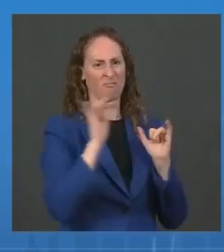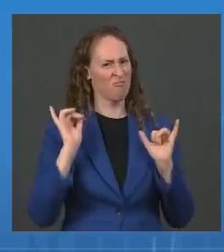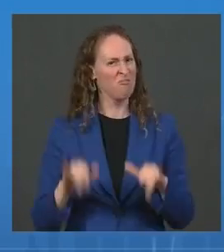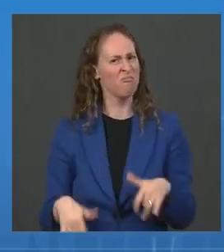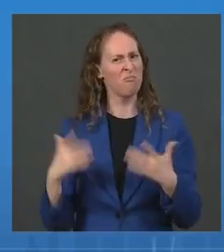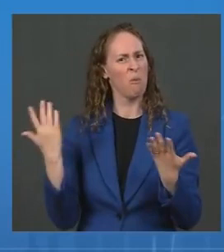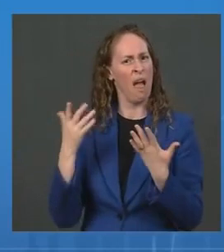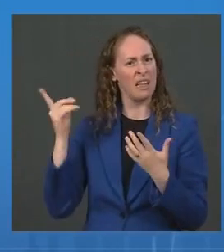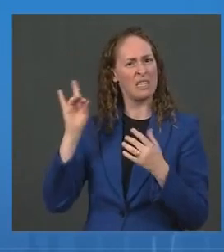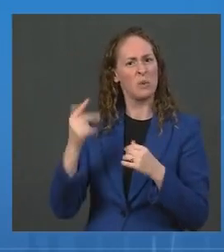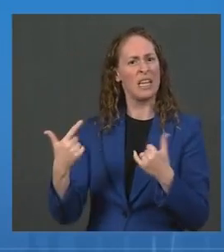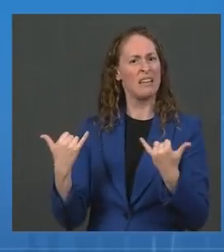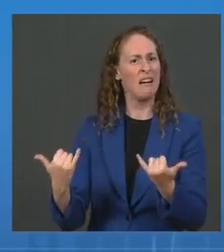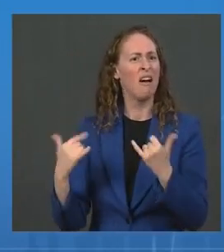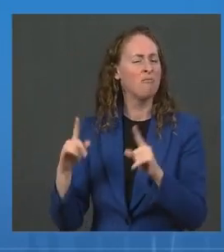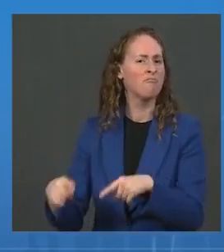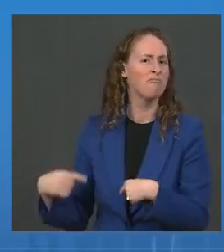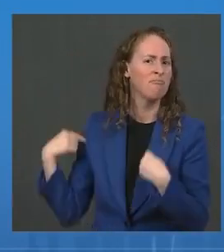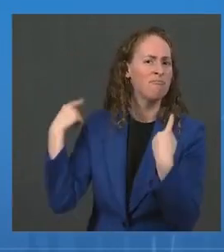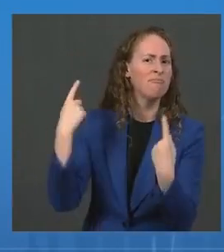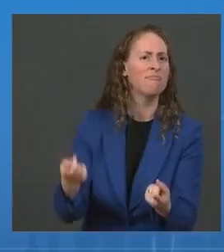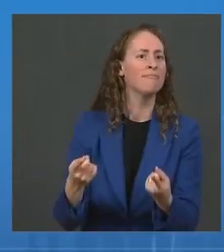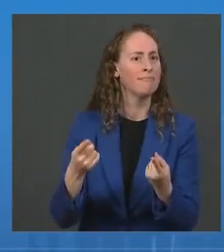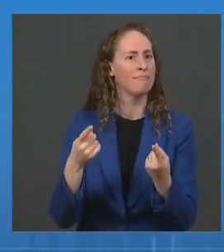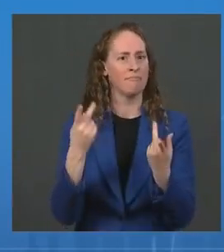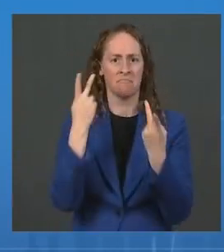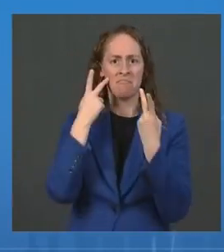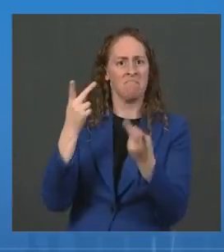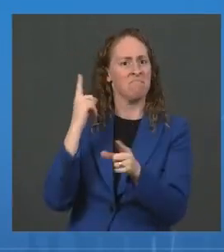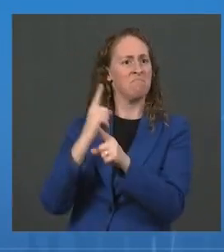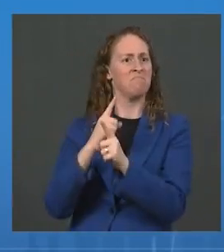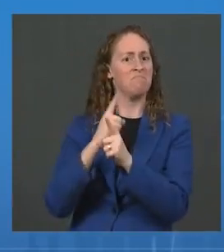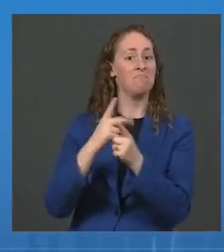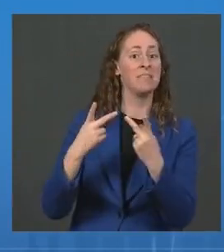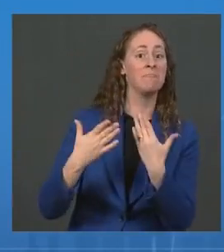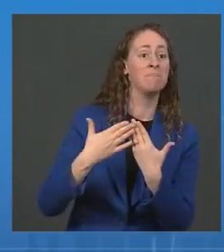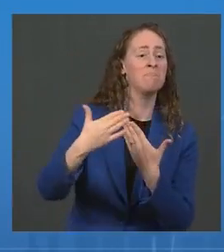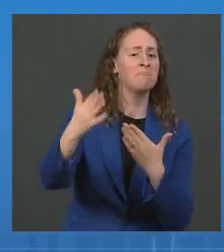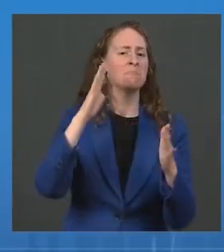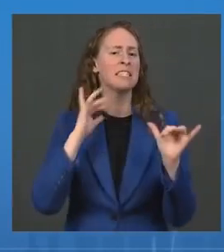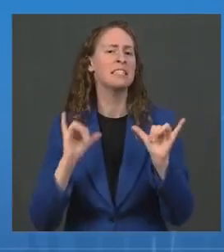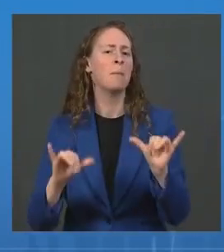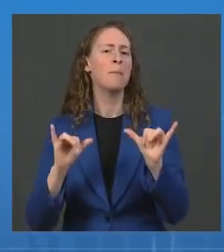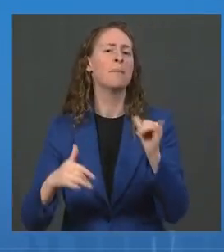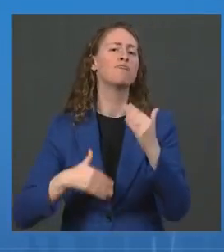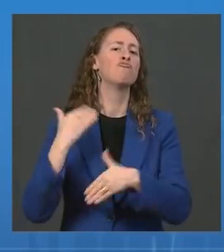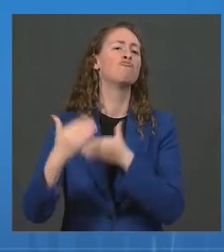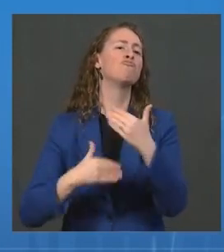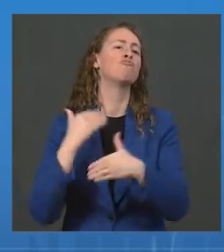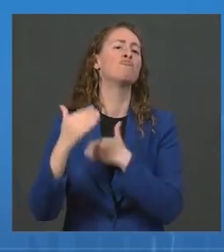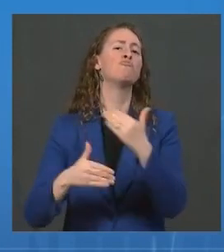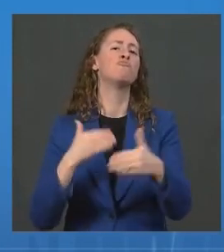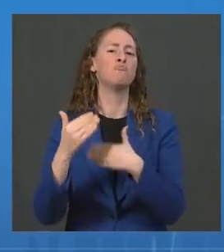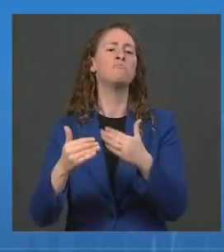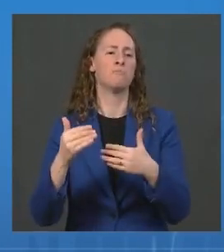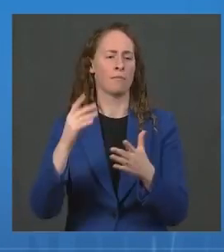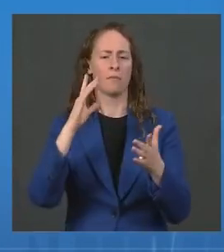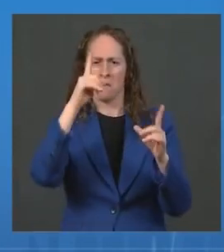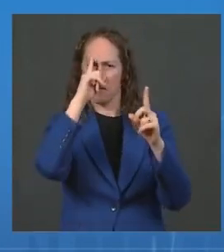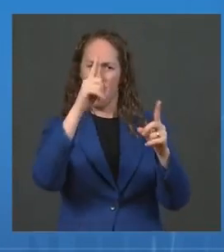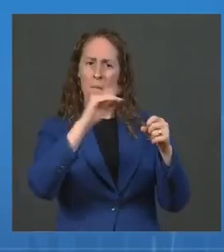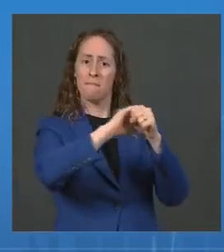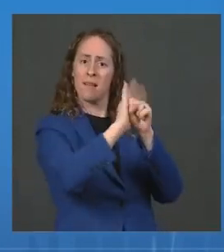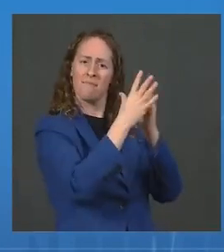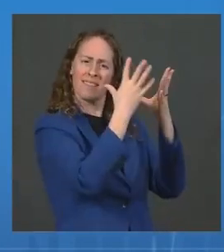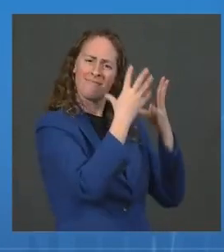yesterday build on the progress we've made and will accelerate our path out of the pandemic. With that, over to Dr.